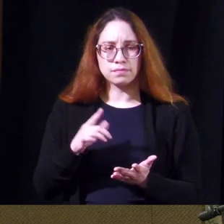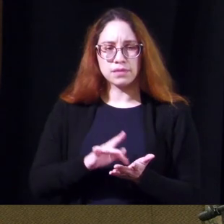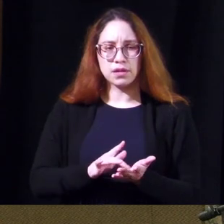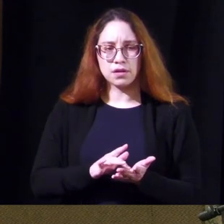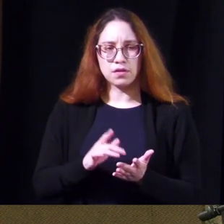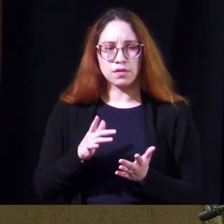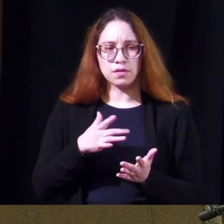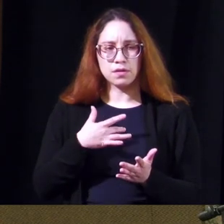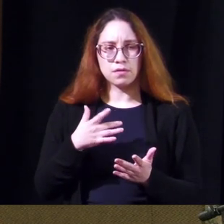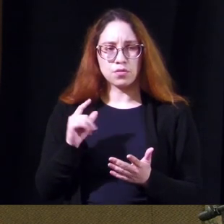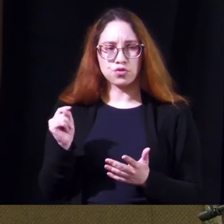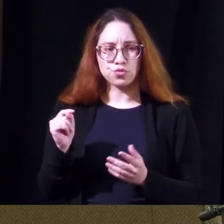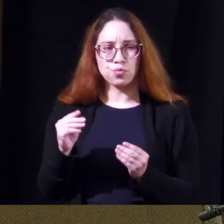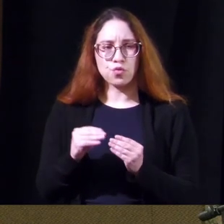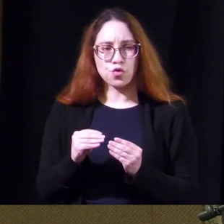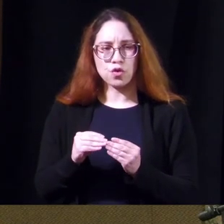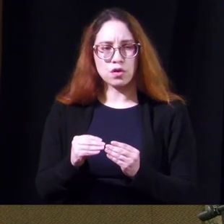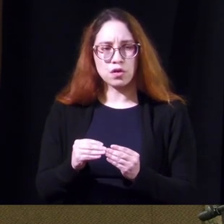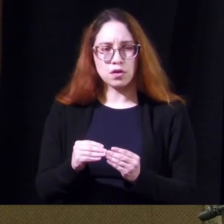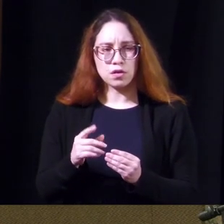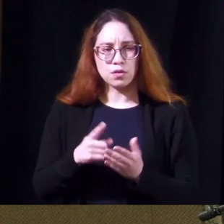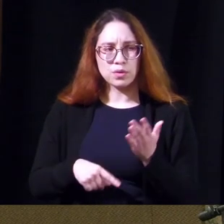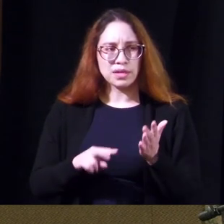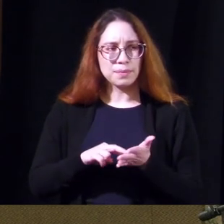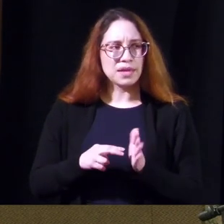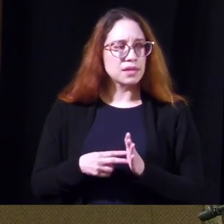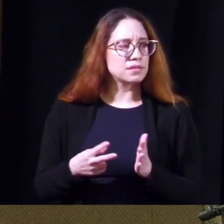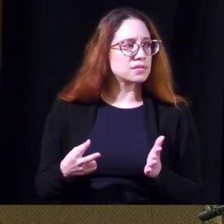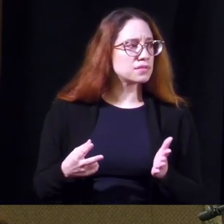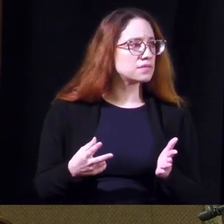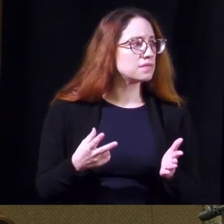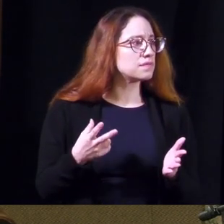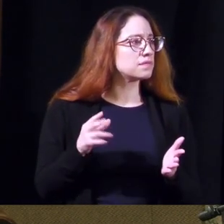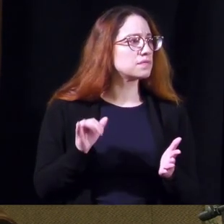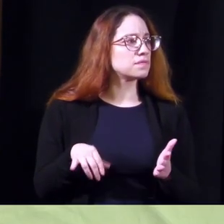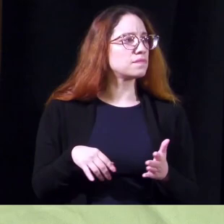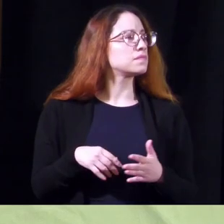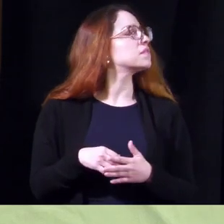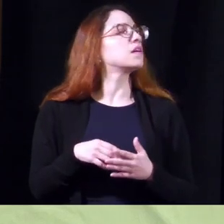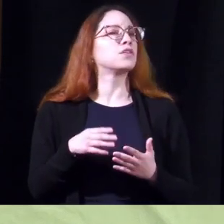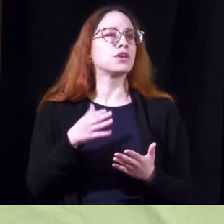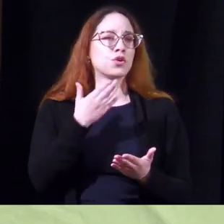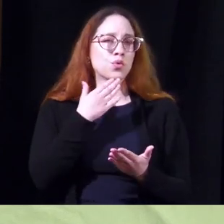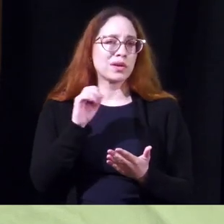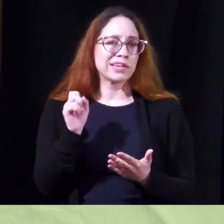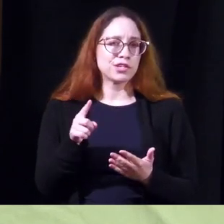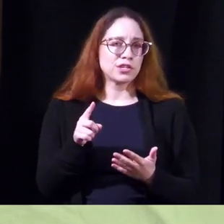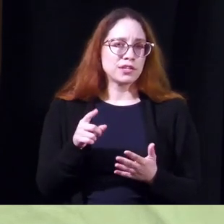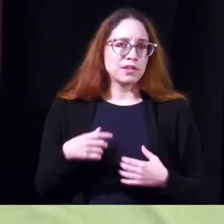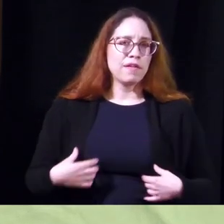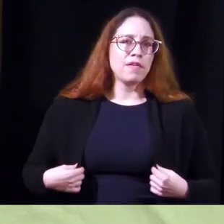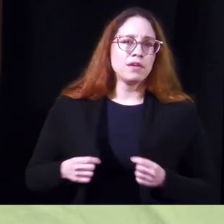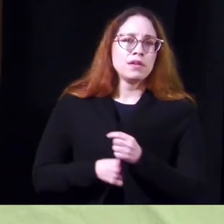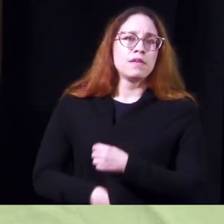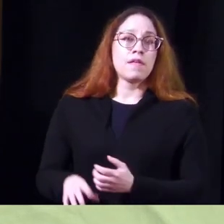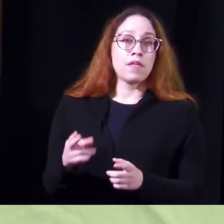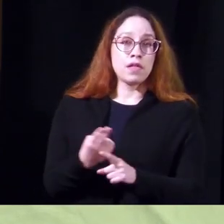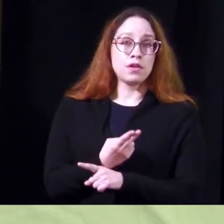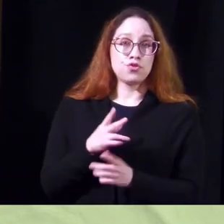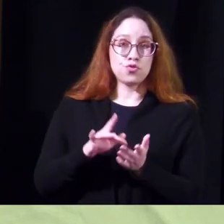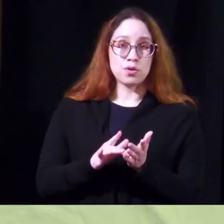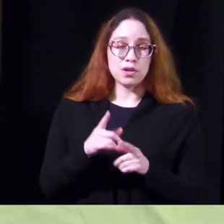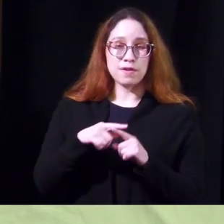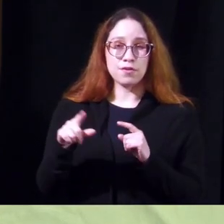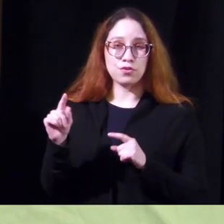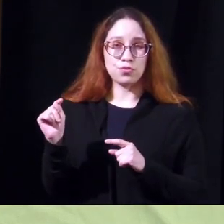you start to urinate more what does that mean so the question sounds like uh you've used medications